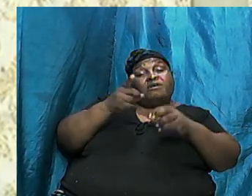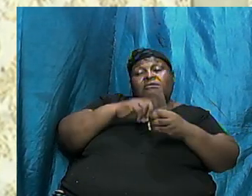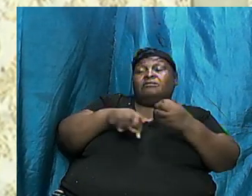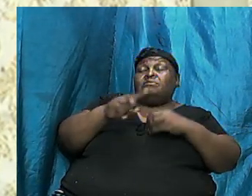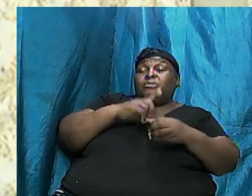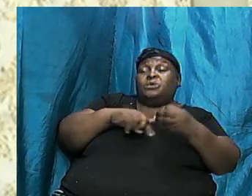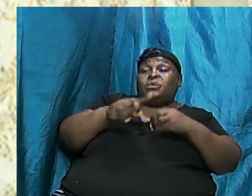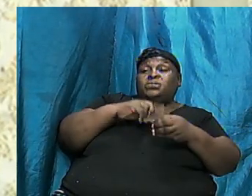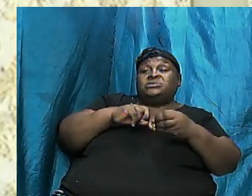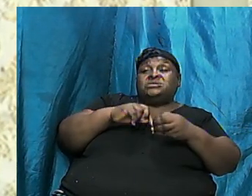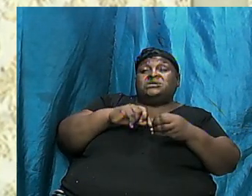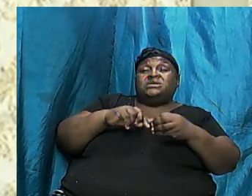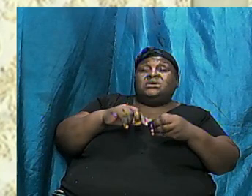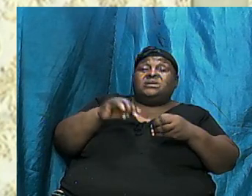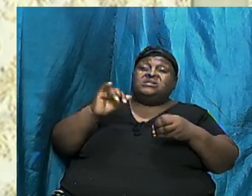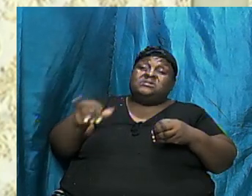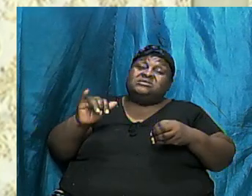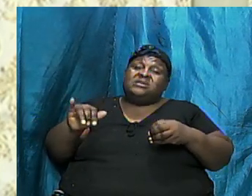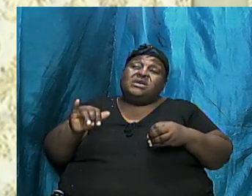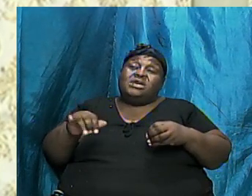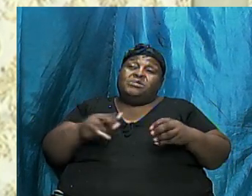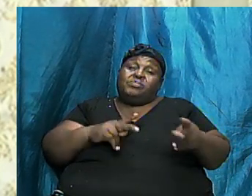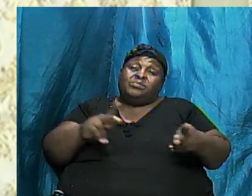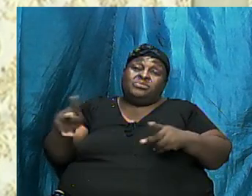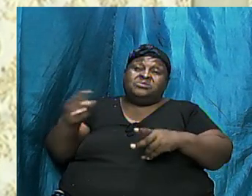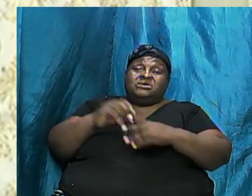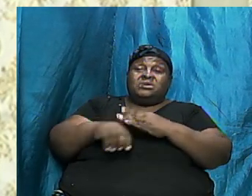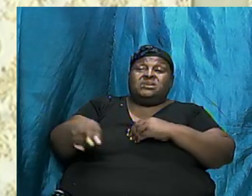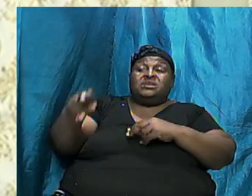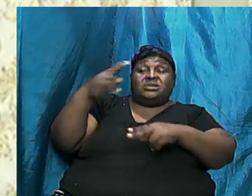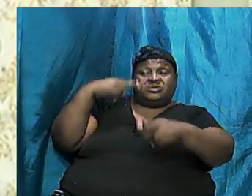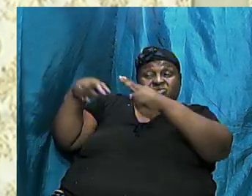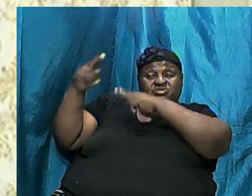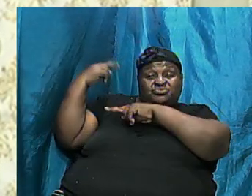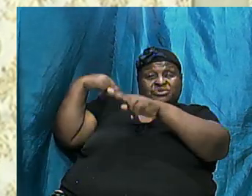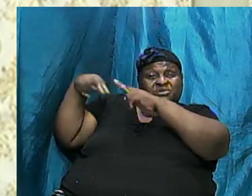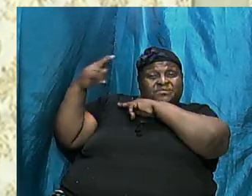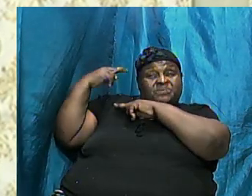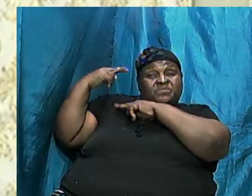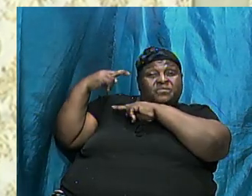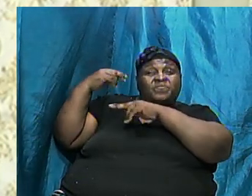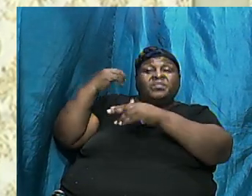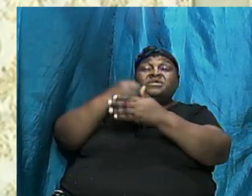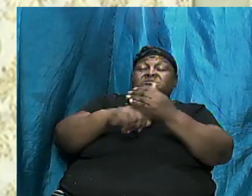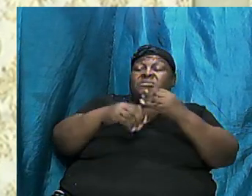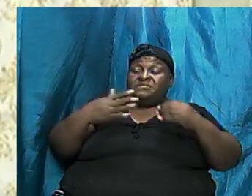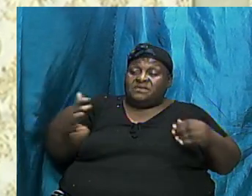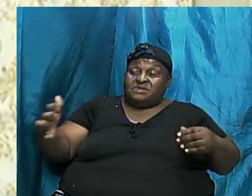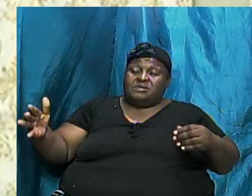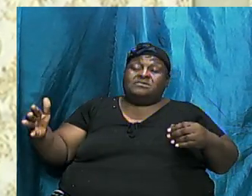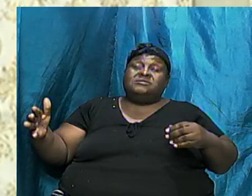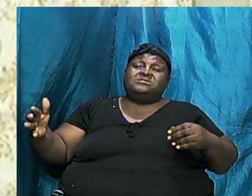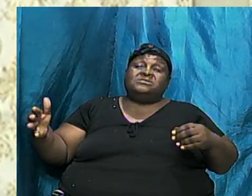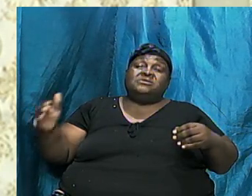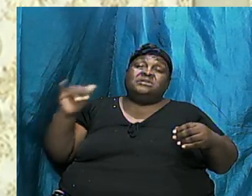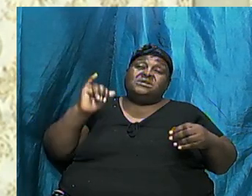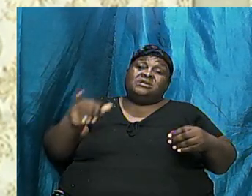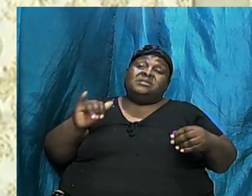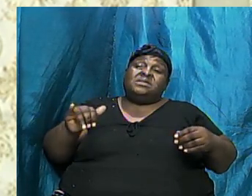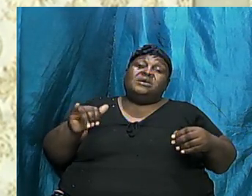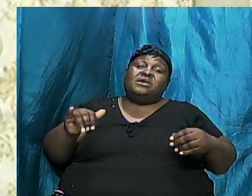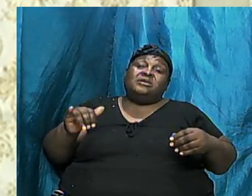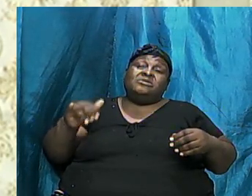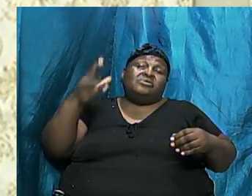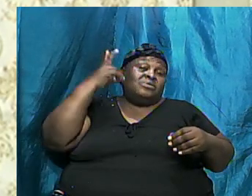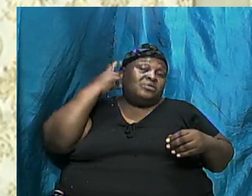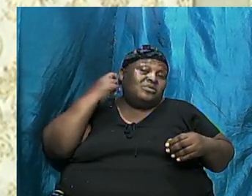Note And To Still Put It Into History Some Of The Things That They Would Have